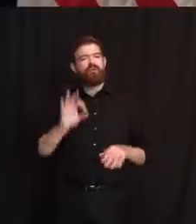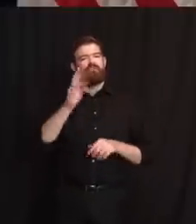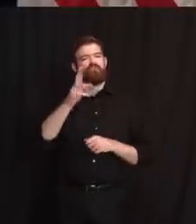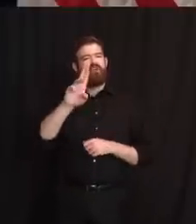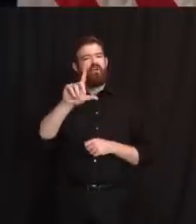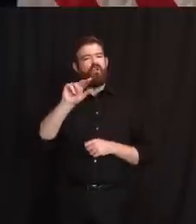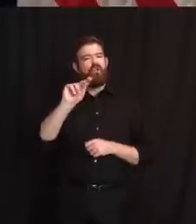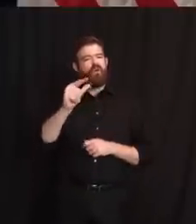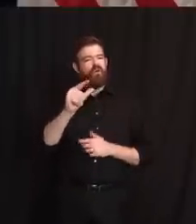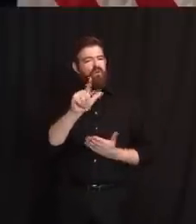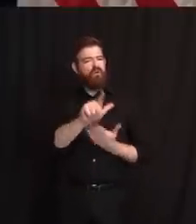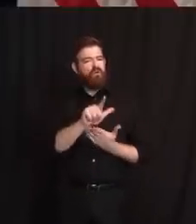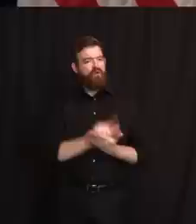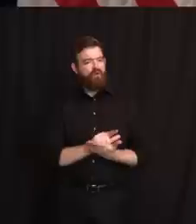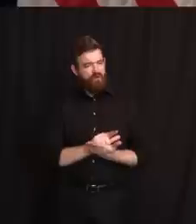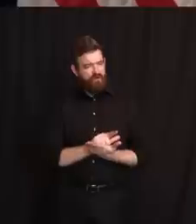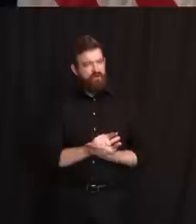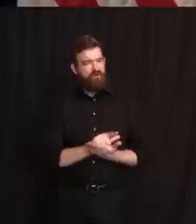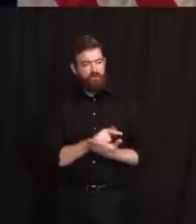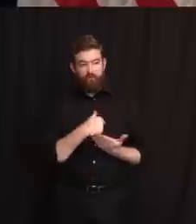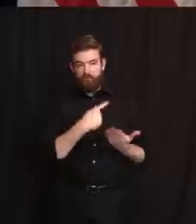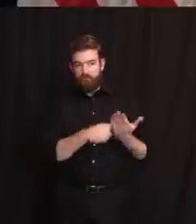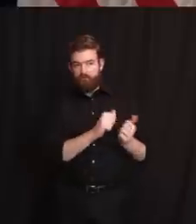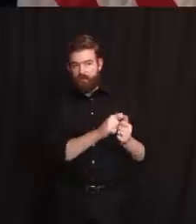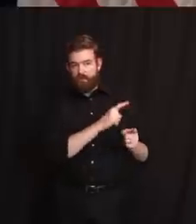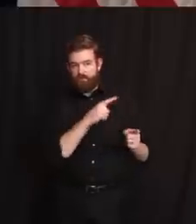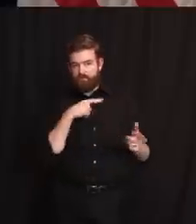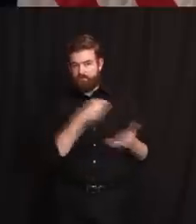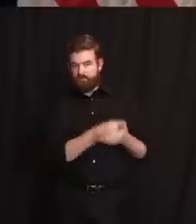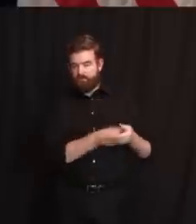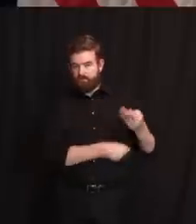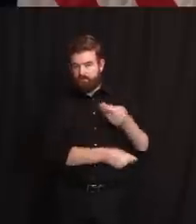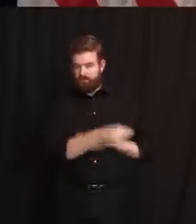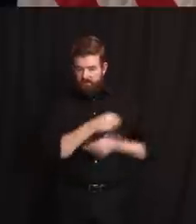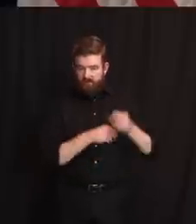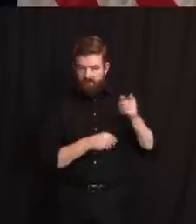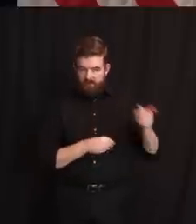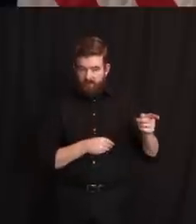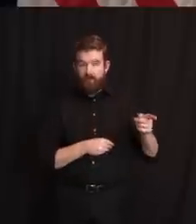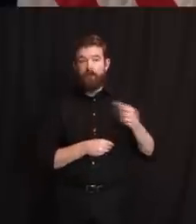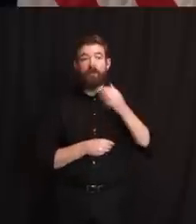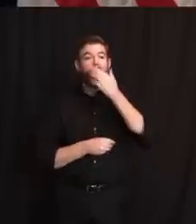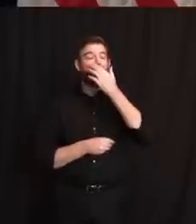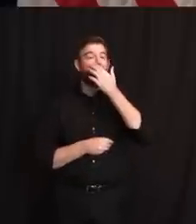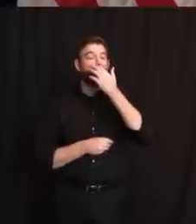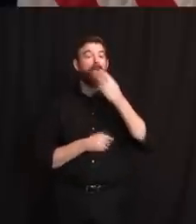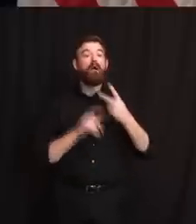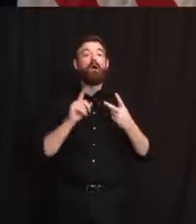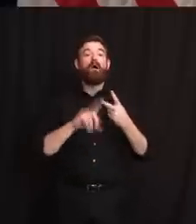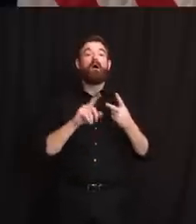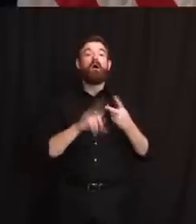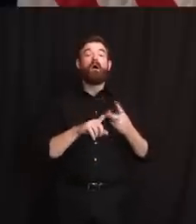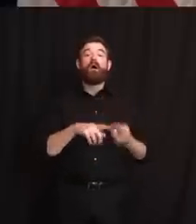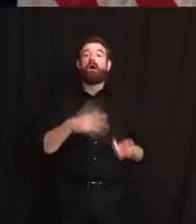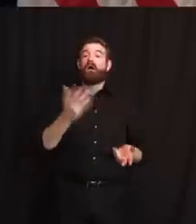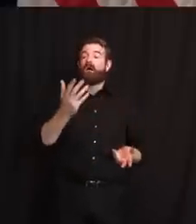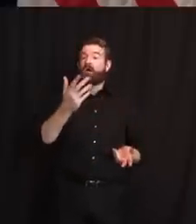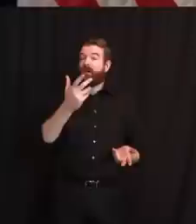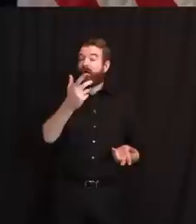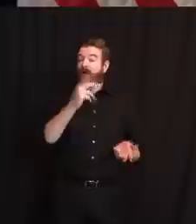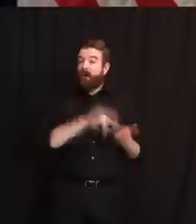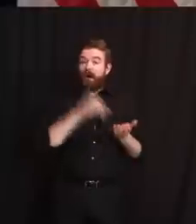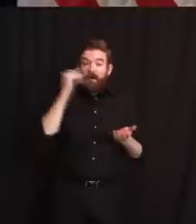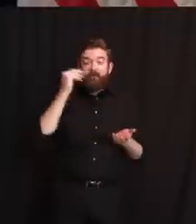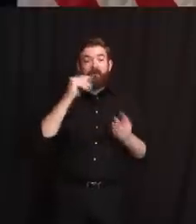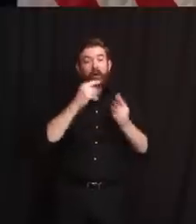the legislature? Have all the long-term care facilities completed their testing as they were supposed to by now? And that